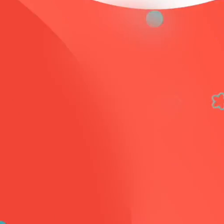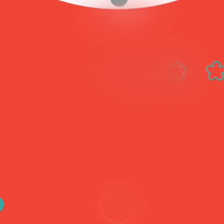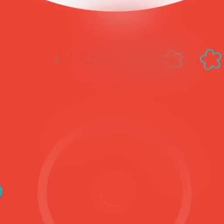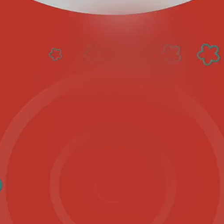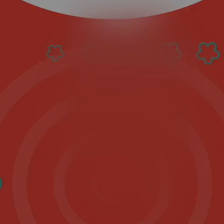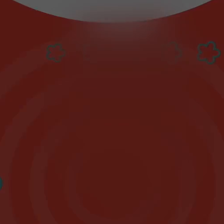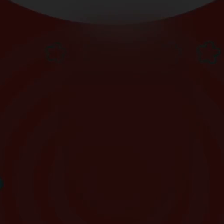I for